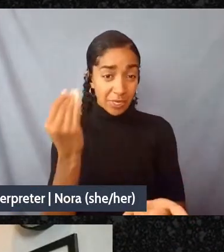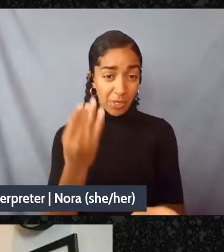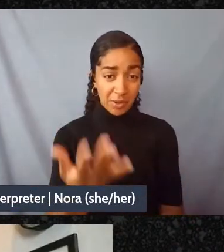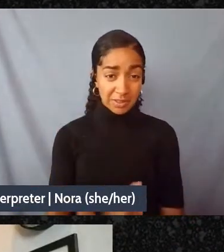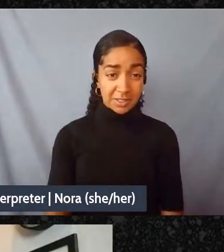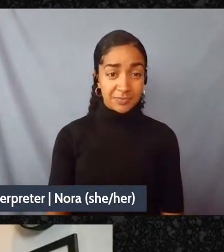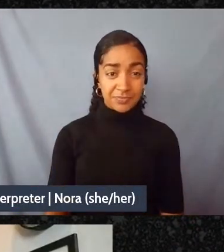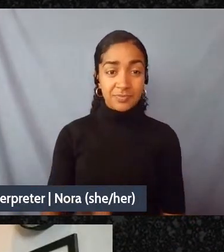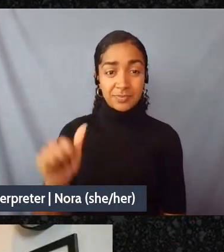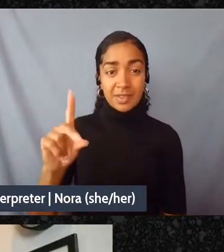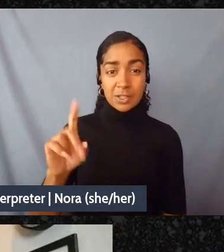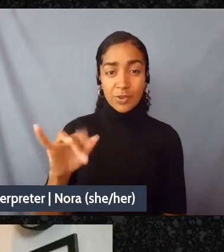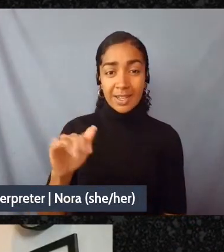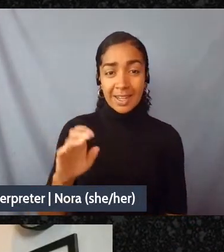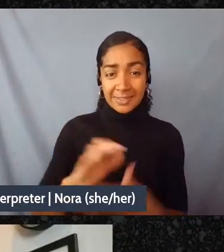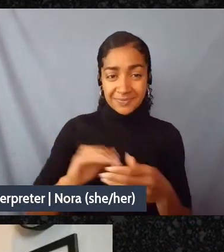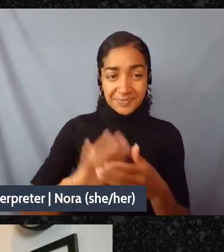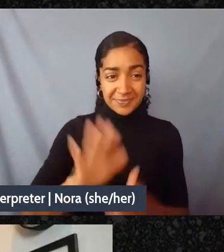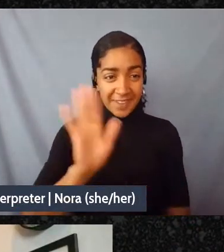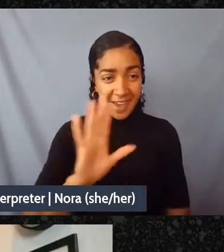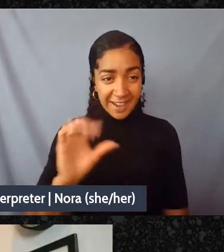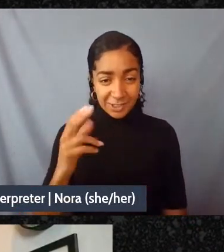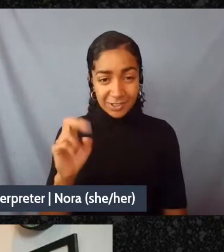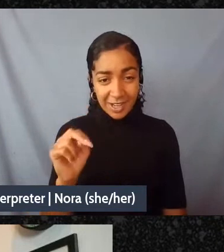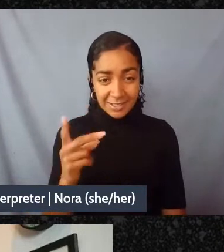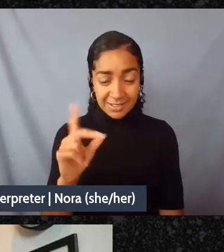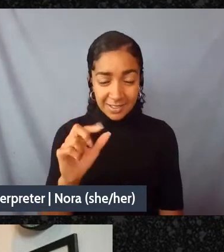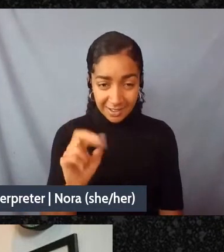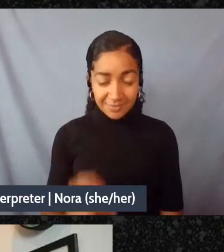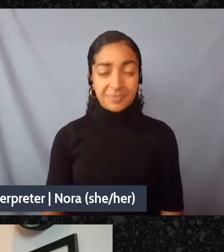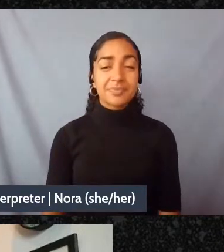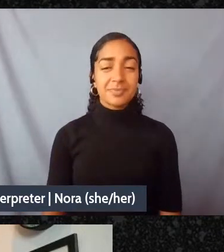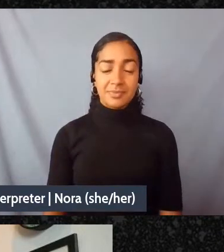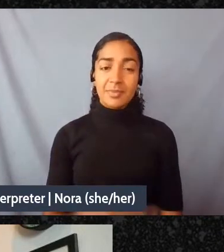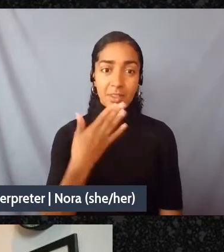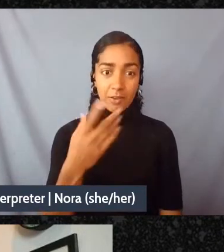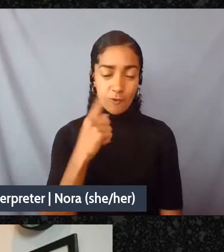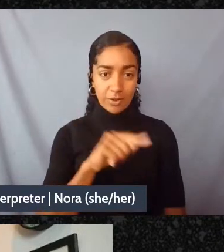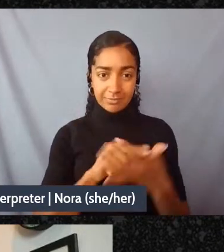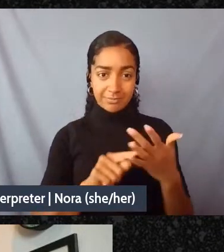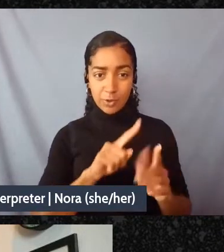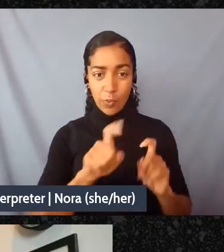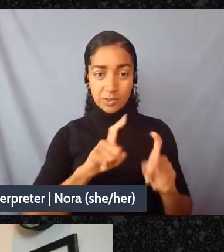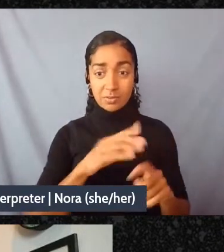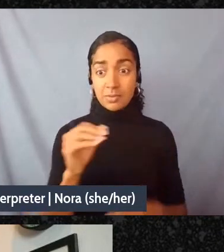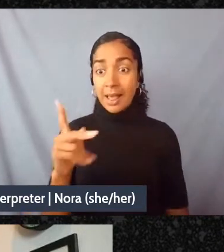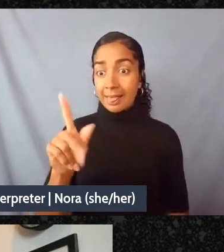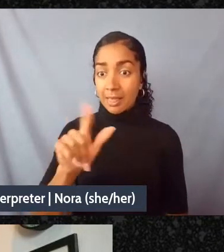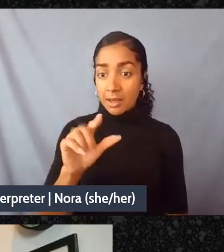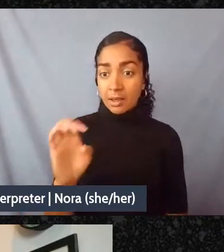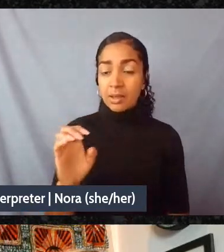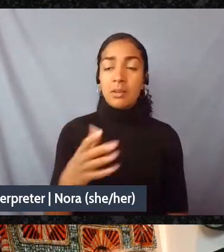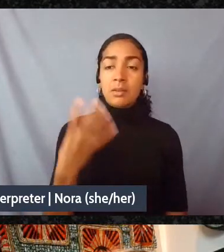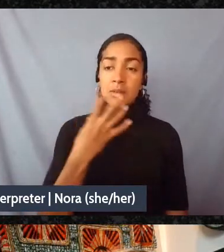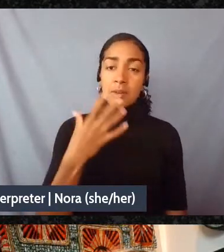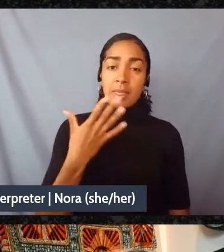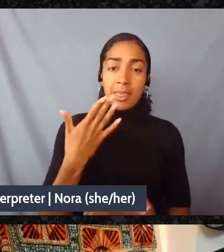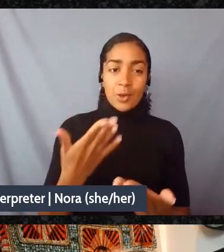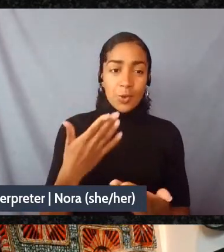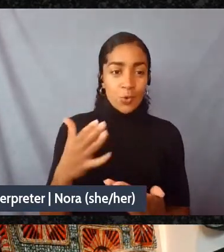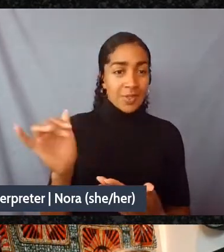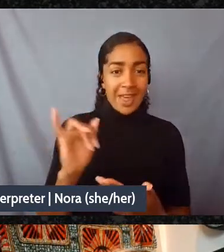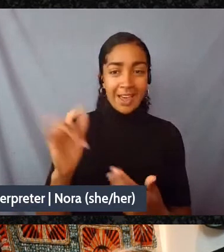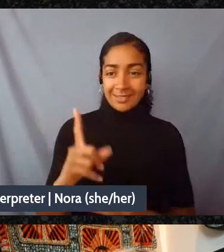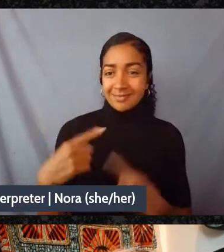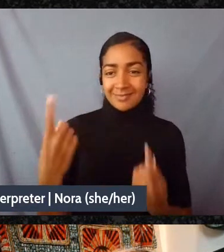Hi, Chandon. Thank you for those questions and Klee, thank you for, as always, tons of brilliant